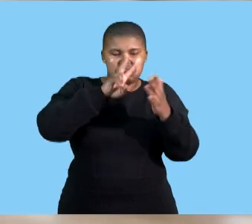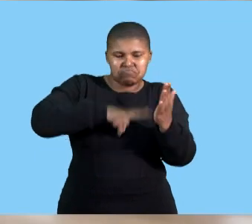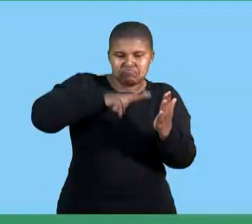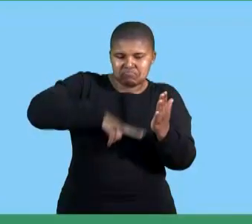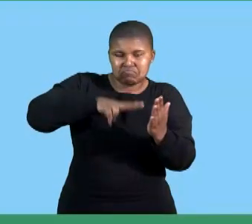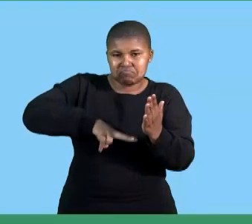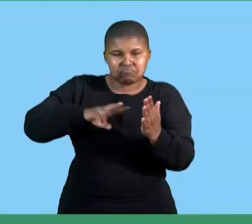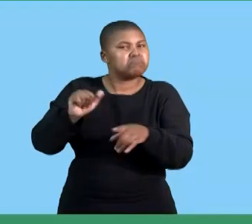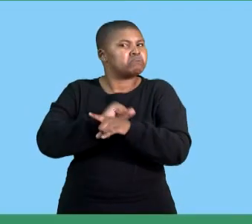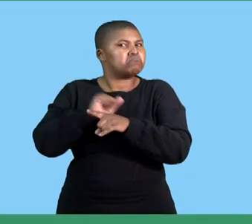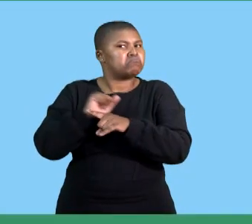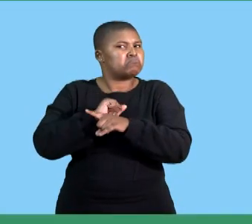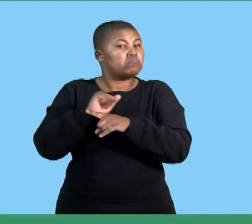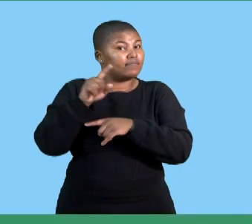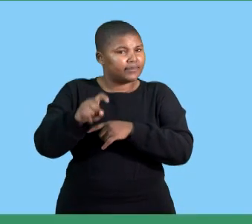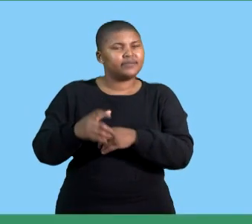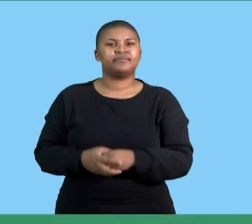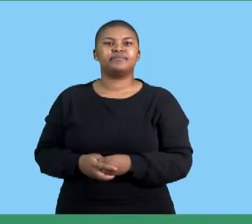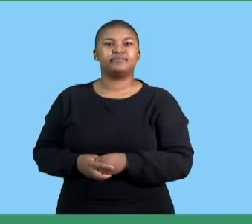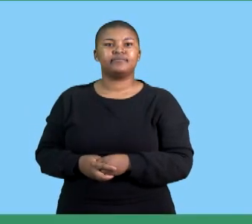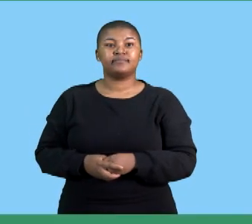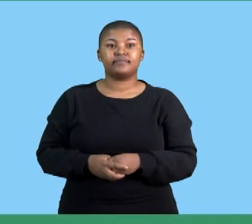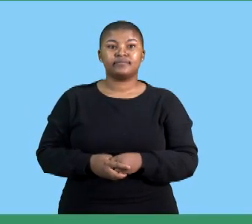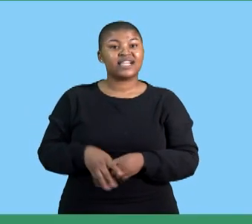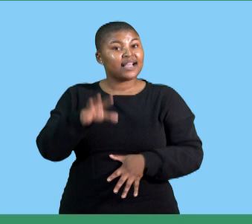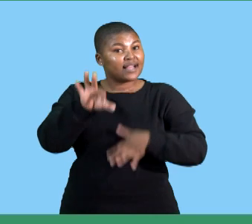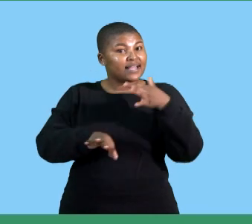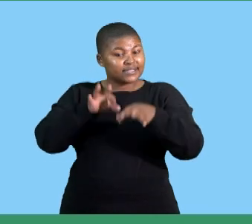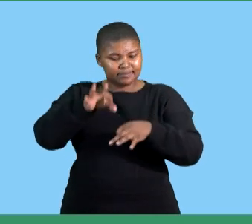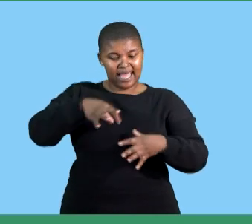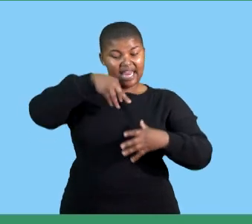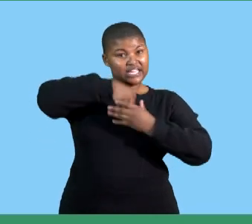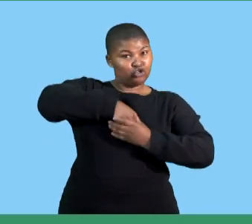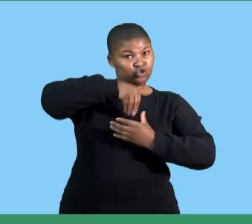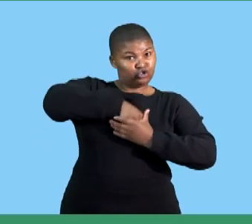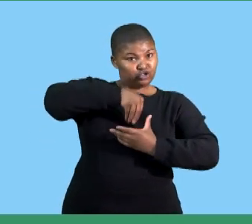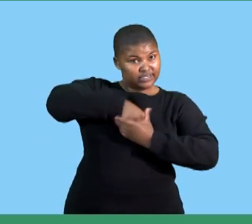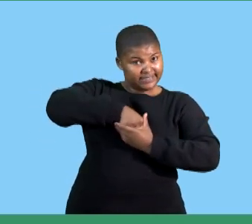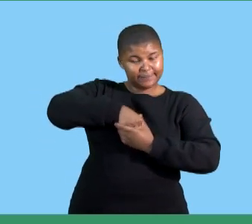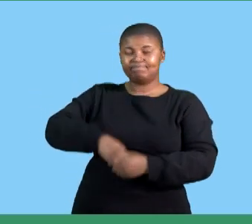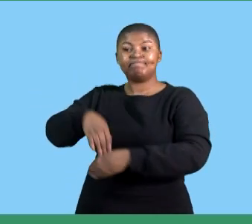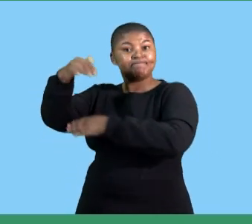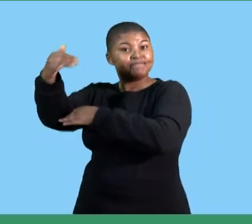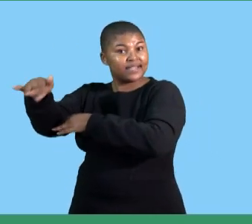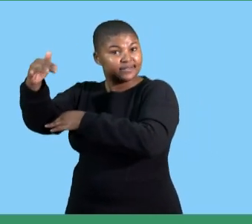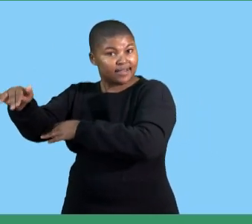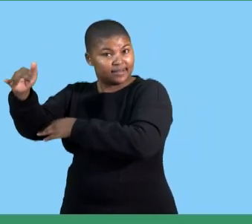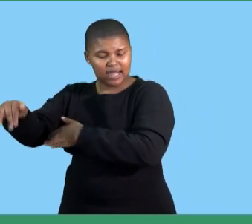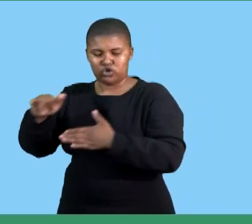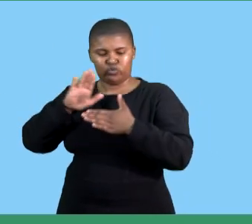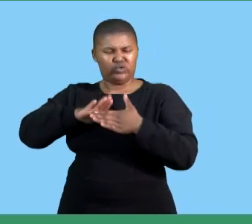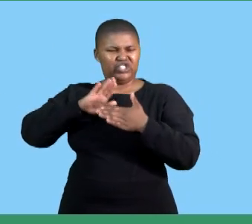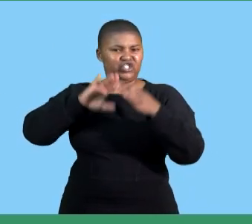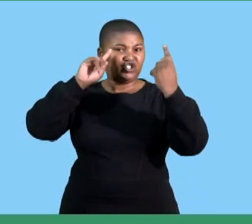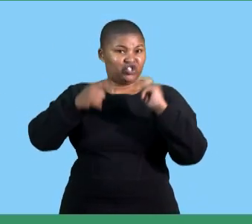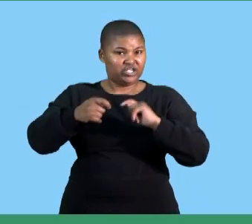it says explain the internal and the external causes of change now remember that as